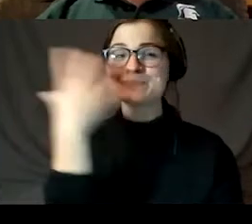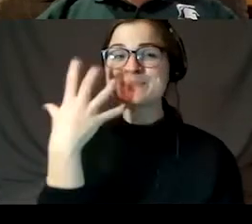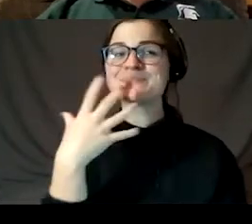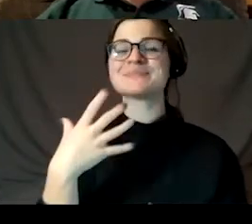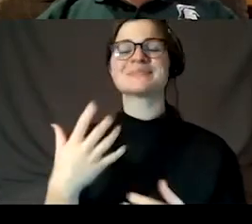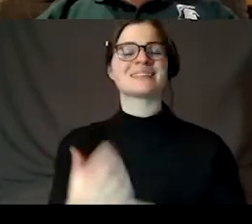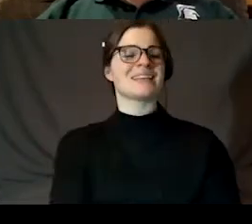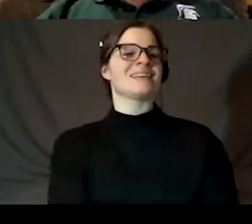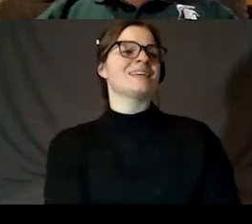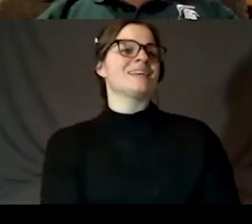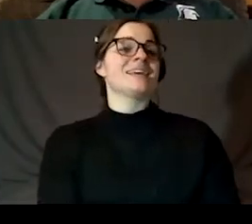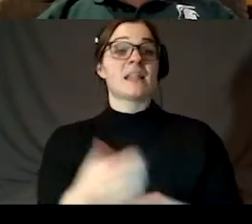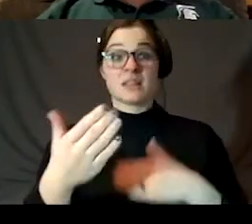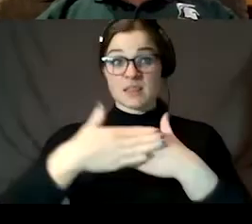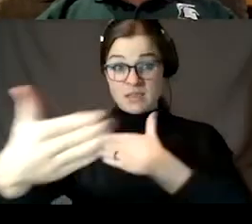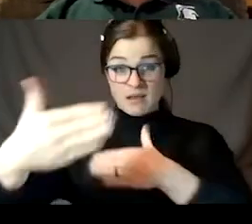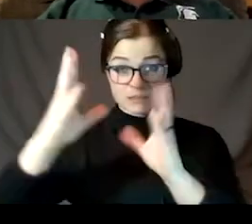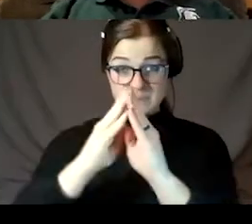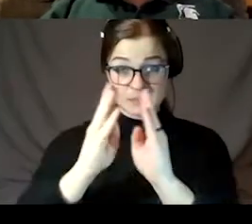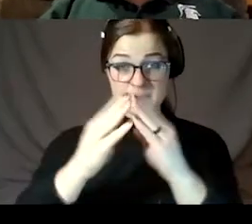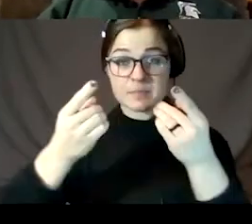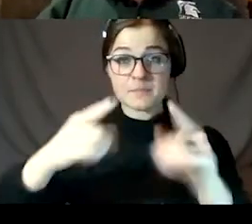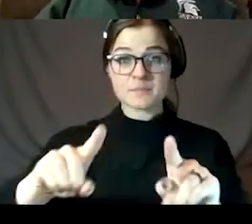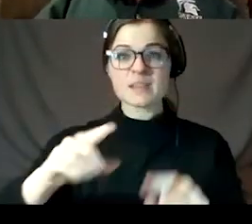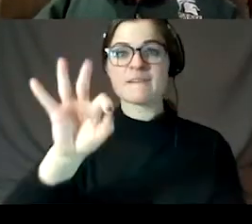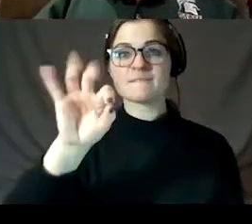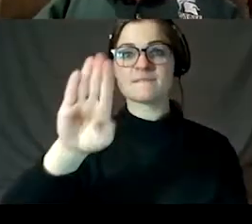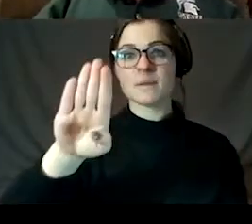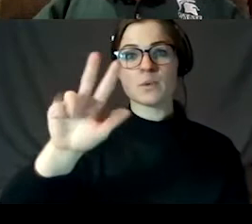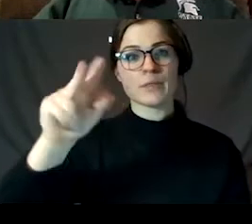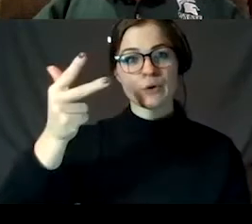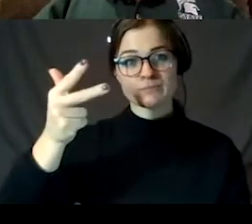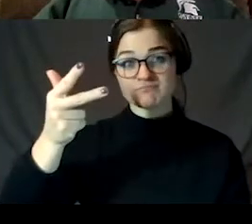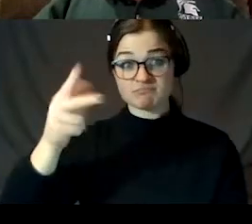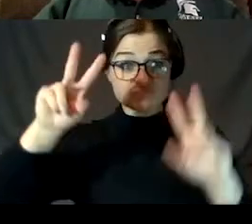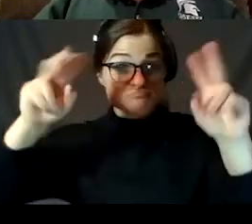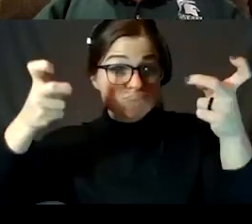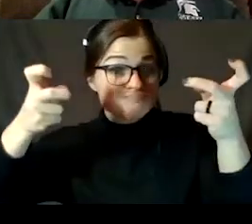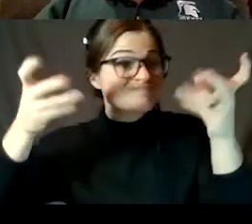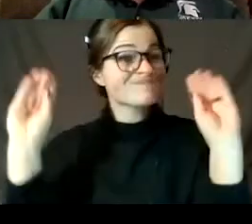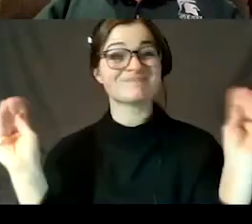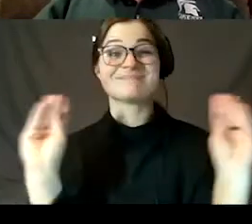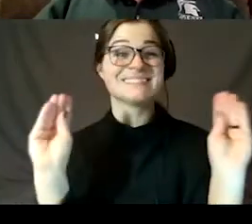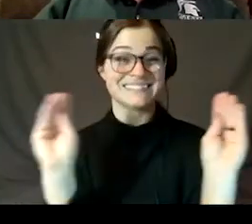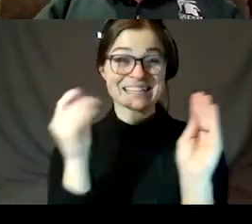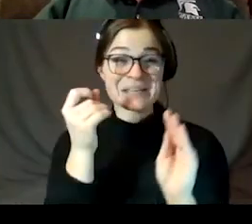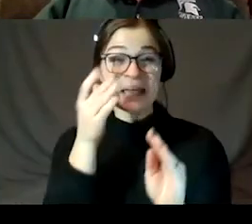The next one will be February 3rd, and I don't have a topic yet, but I'll have one by then.